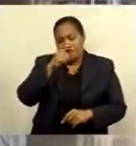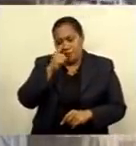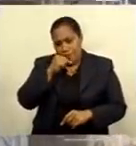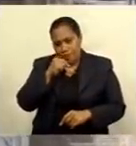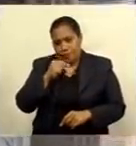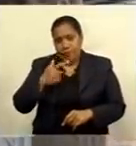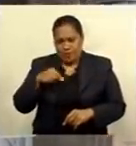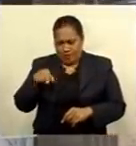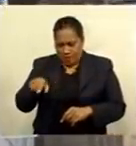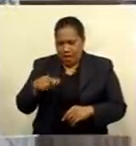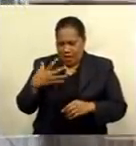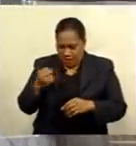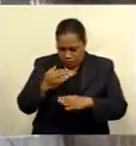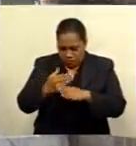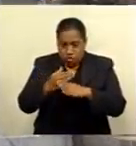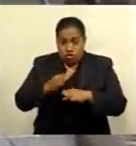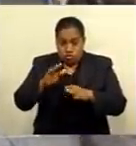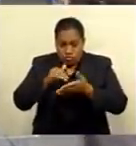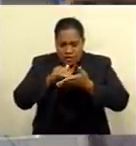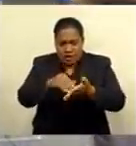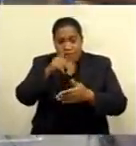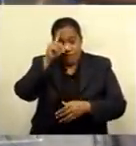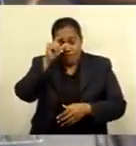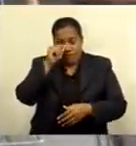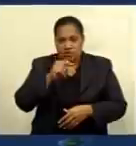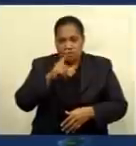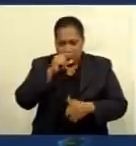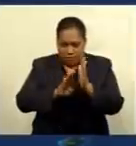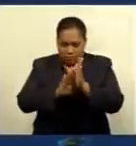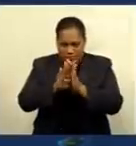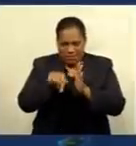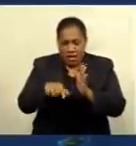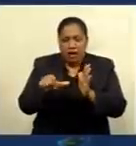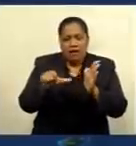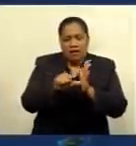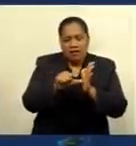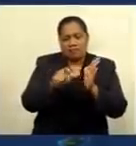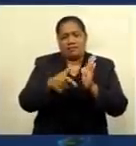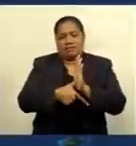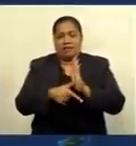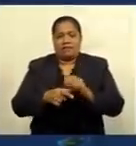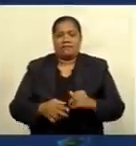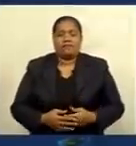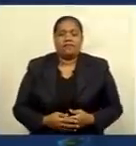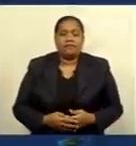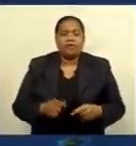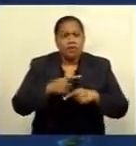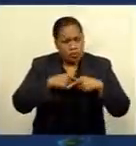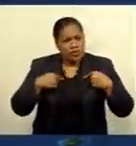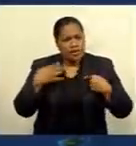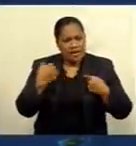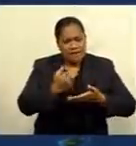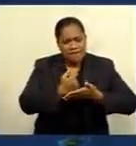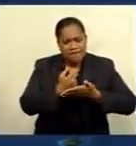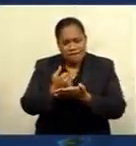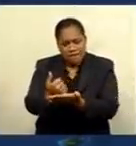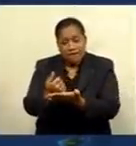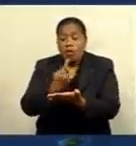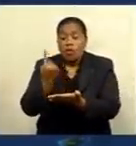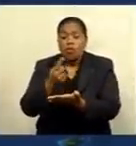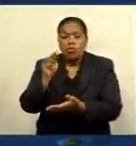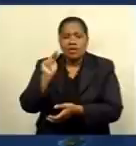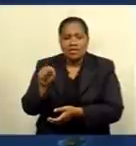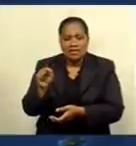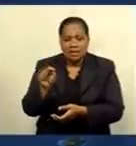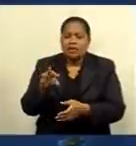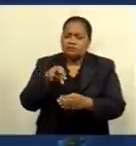to help Fijians bounce back during these trying times. We have assistance for those that need it. It also includes